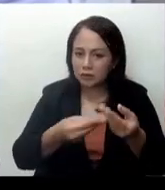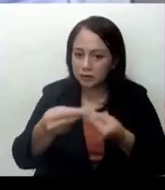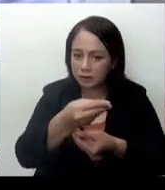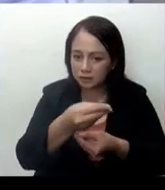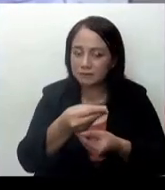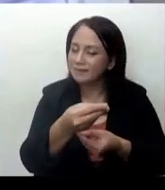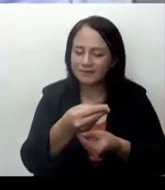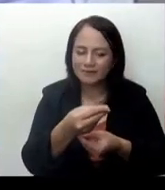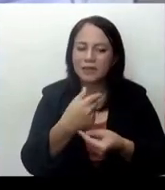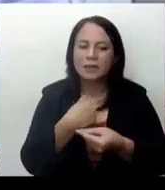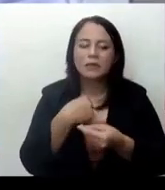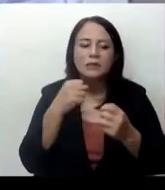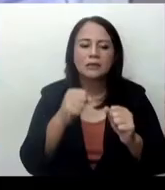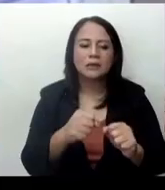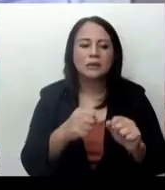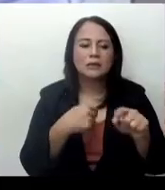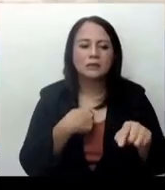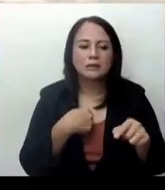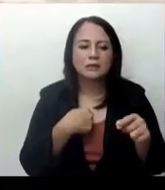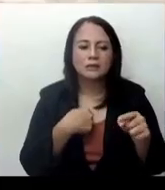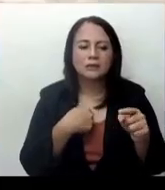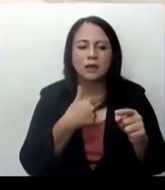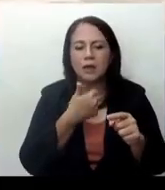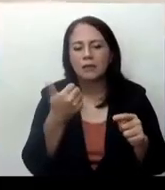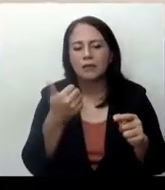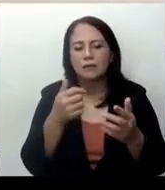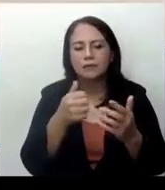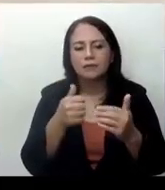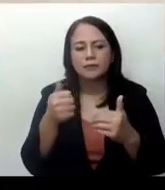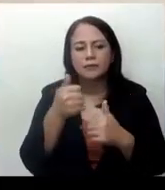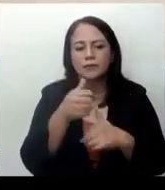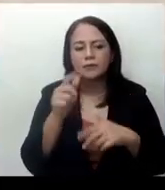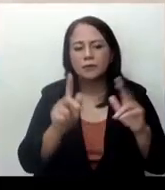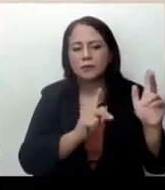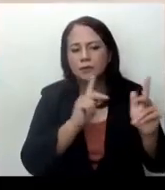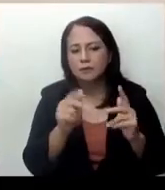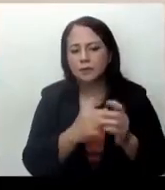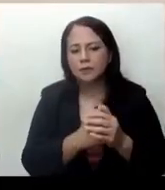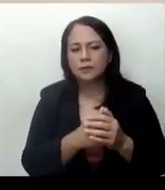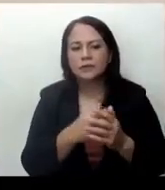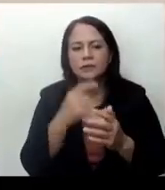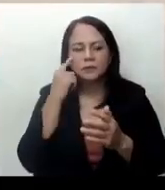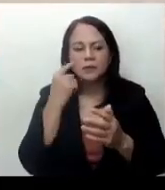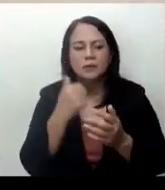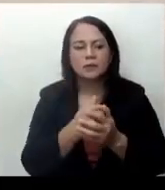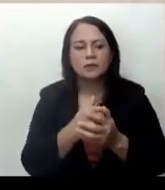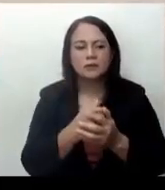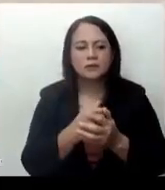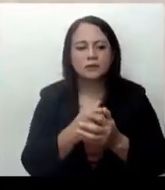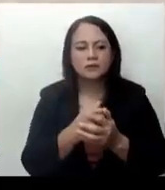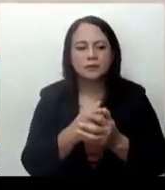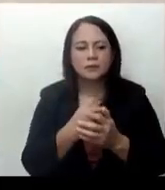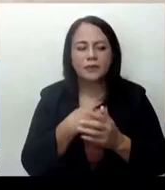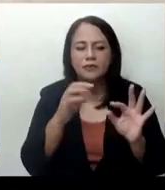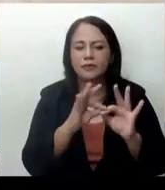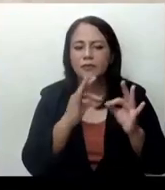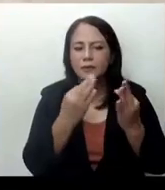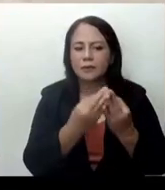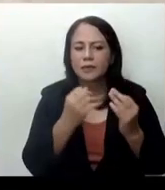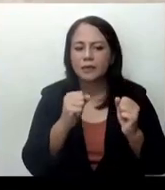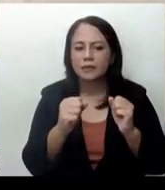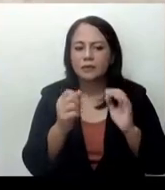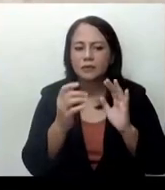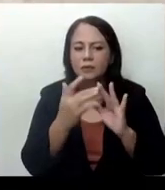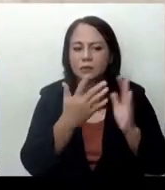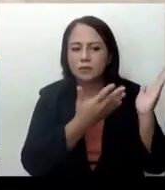possibly being given by some of the candidates to their constituents. Garcia added most of the problems between the families and communities are being brought